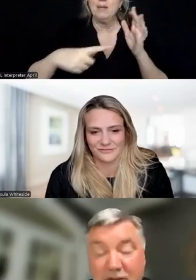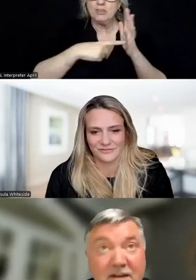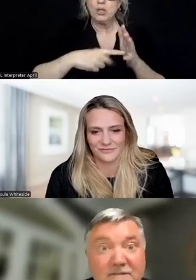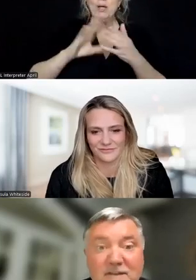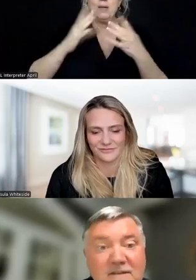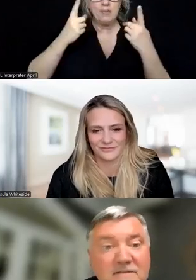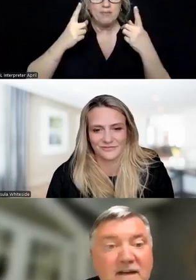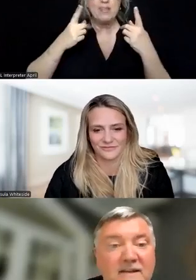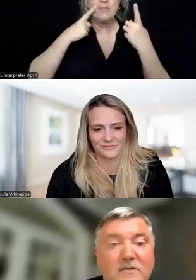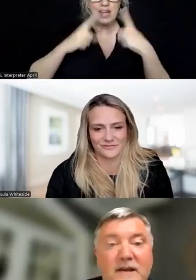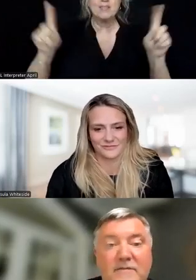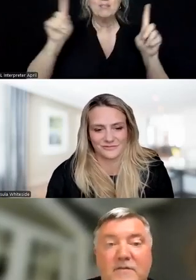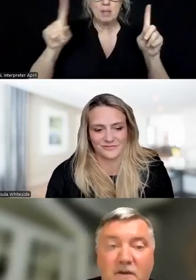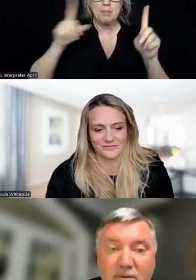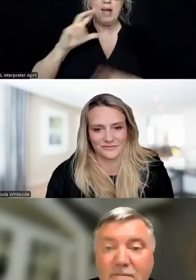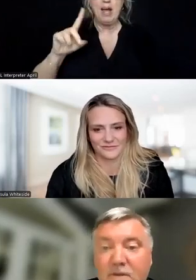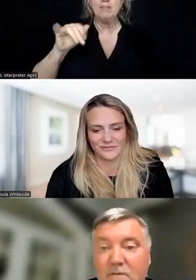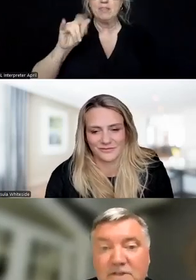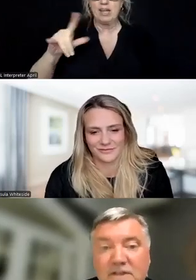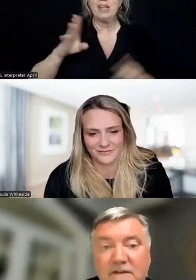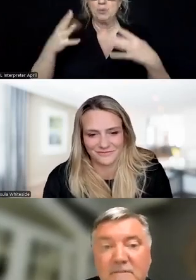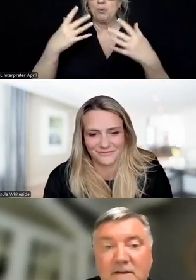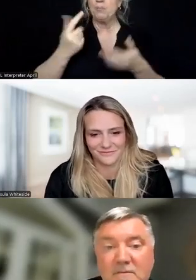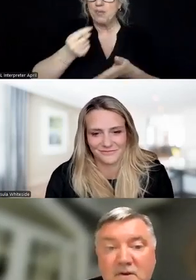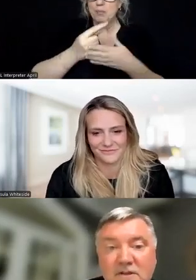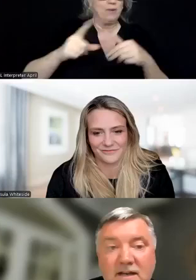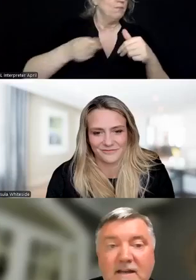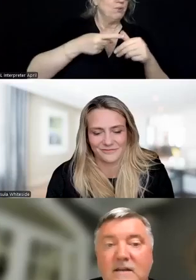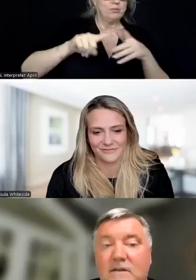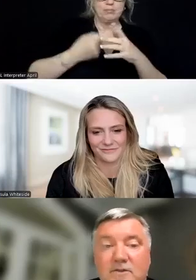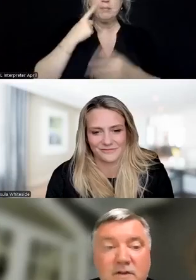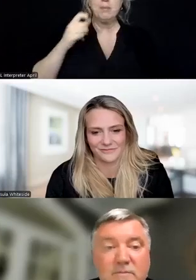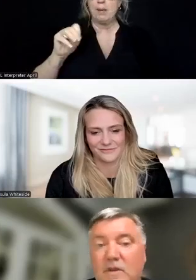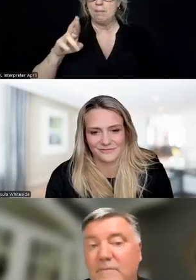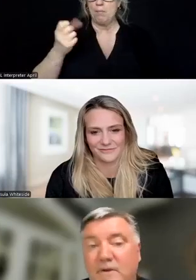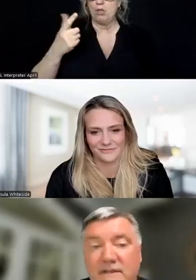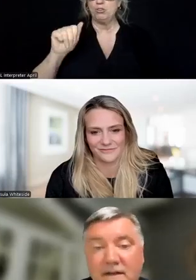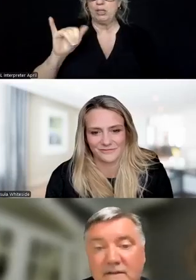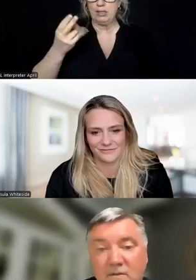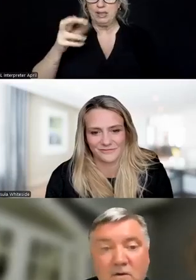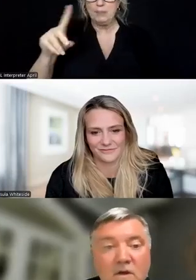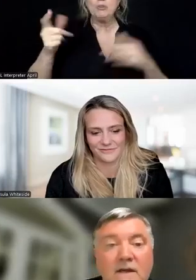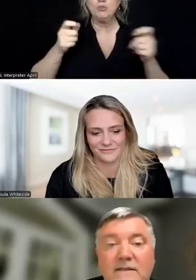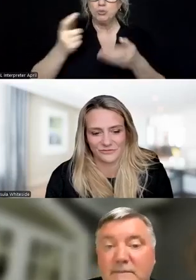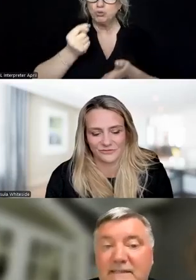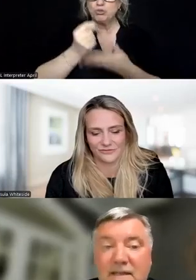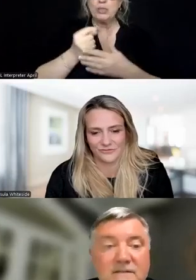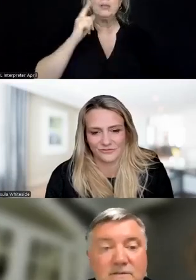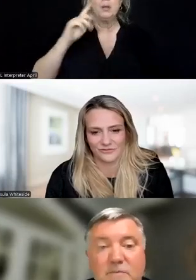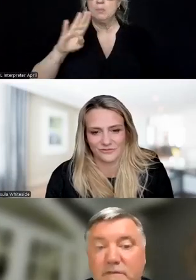effectiveness of dialectical behavioral therapy. Originally developed by Dr. Marshall Linehan to treat borderline personality disorder,